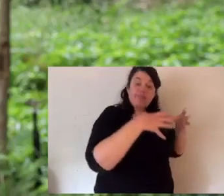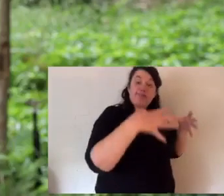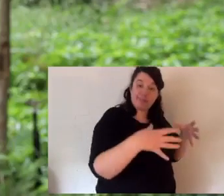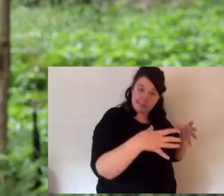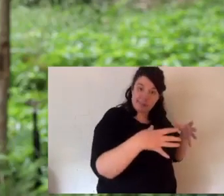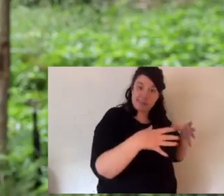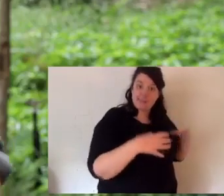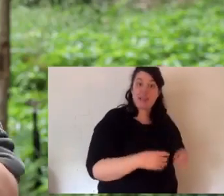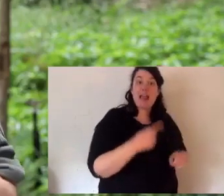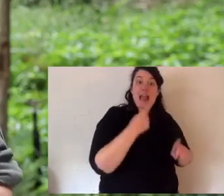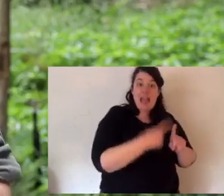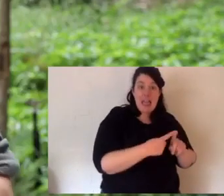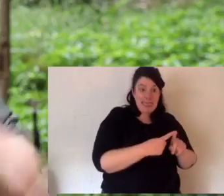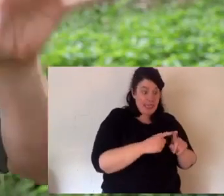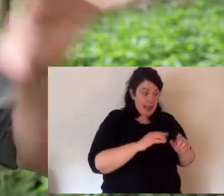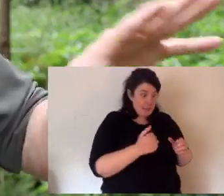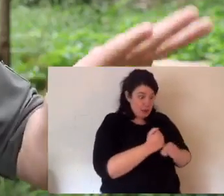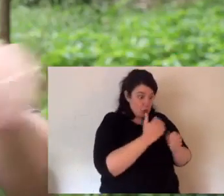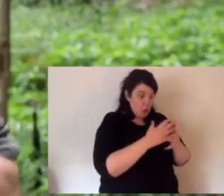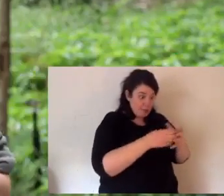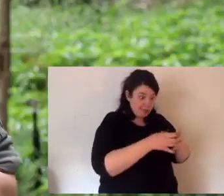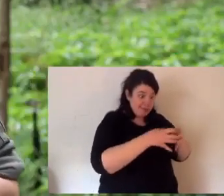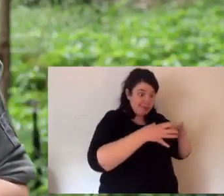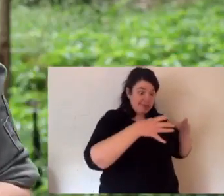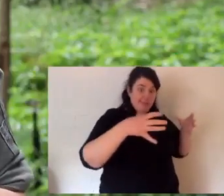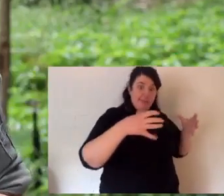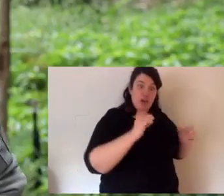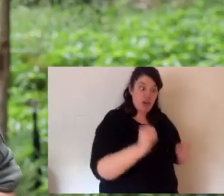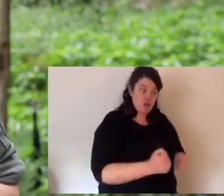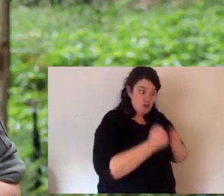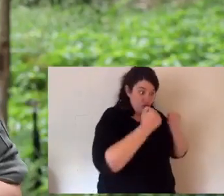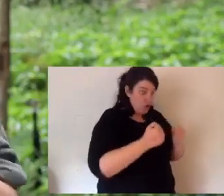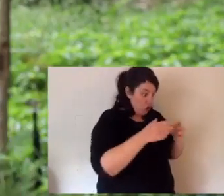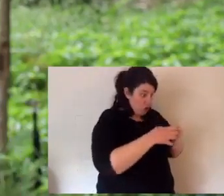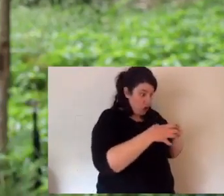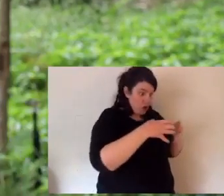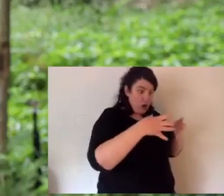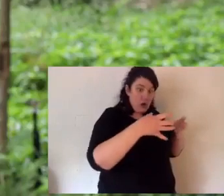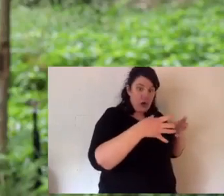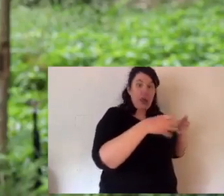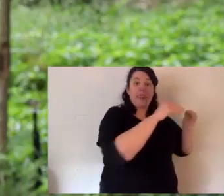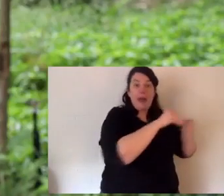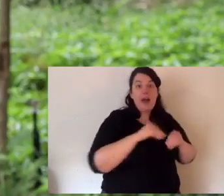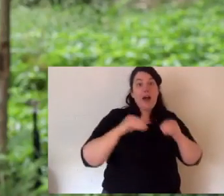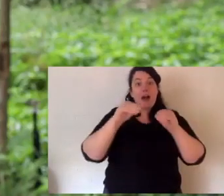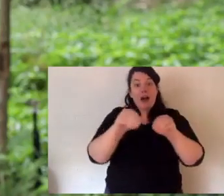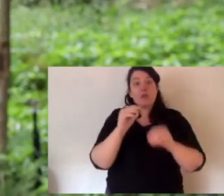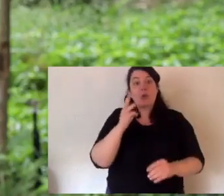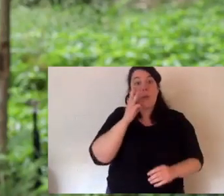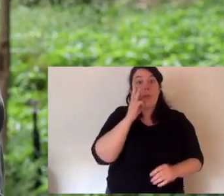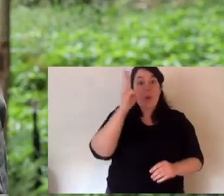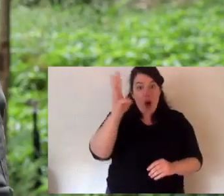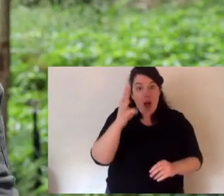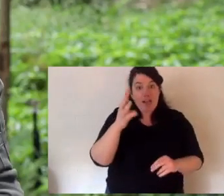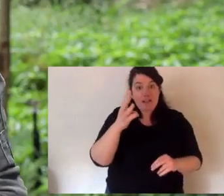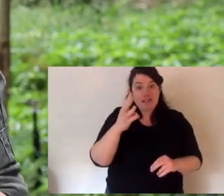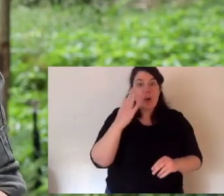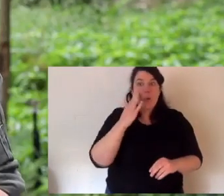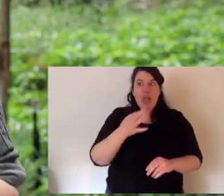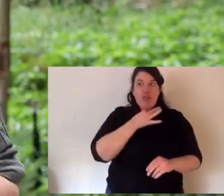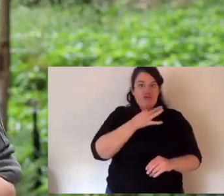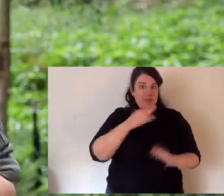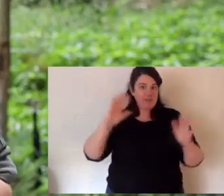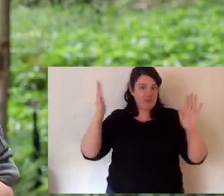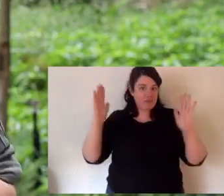facilities. So the project needs to facilitate research, build facilities for captive breeding of broad tooth rats. We can secure the